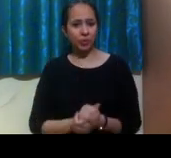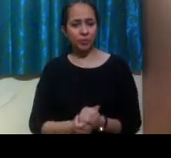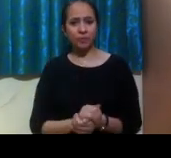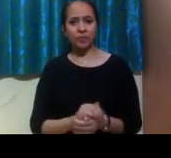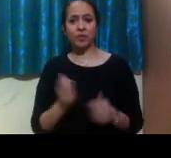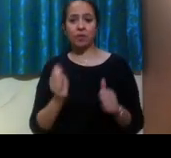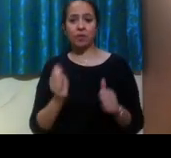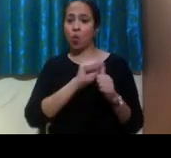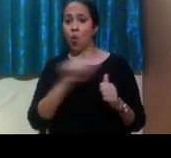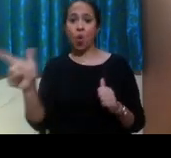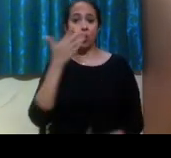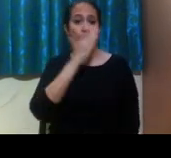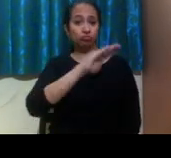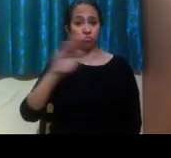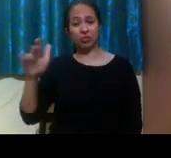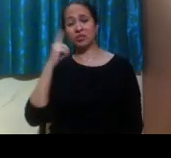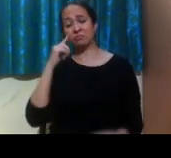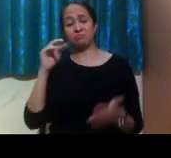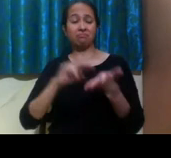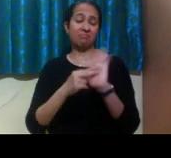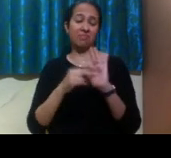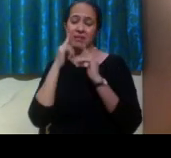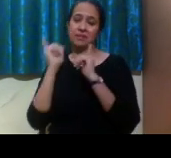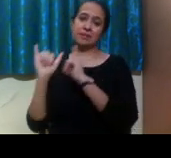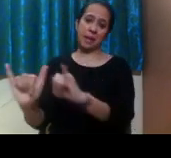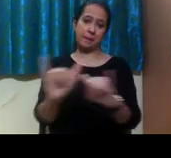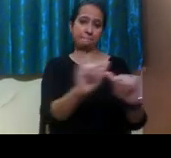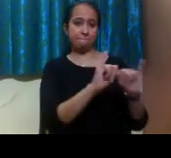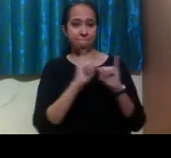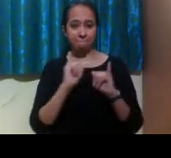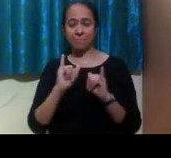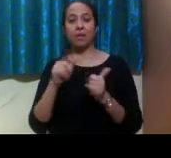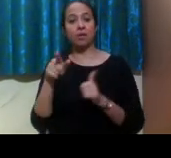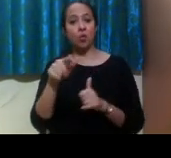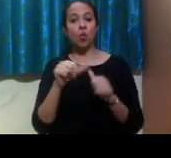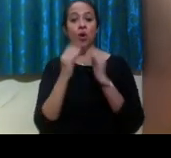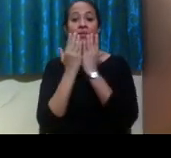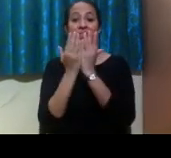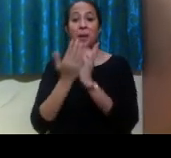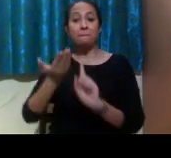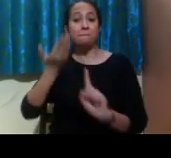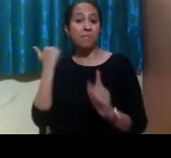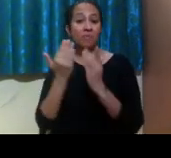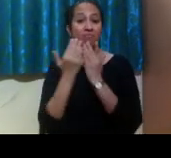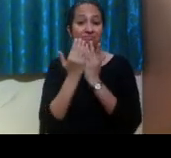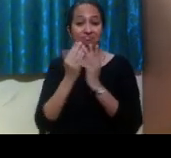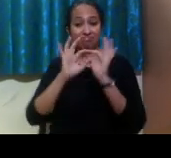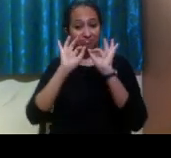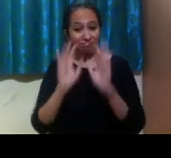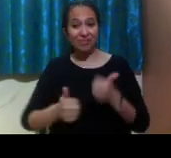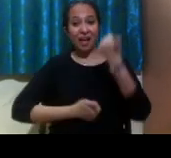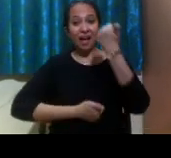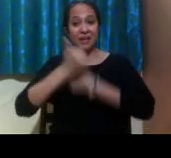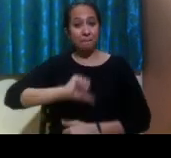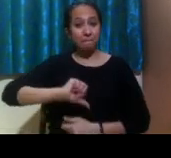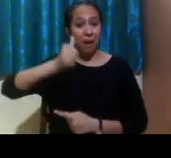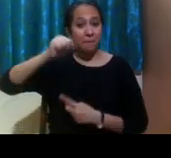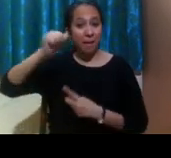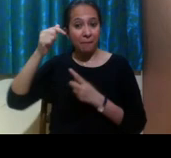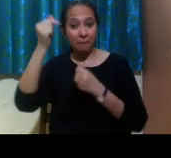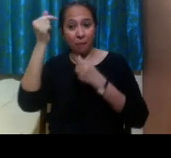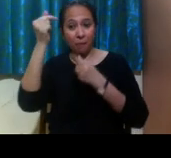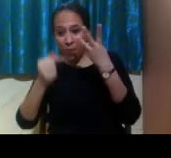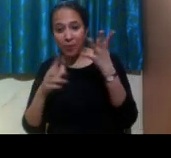under the same qualifications. So it's based on your academics, any of your additional activities. So there's no difference